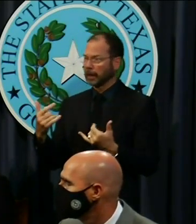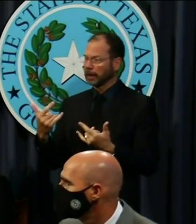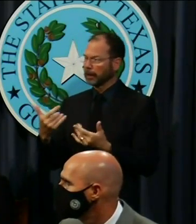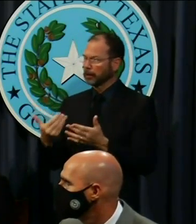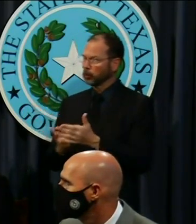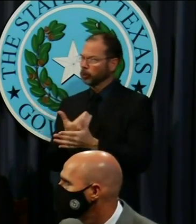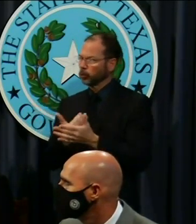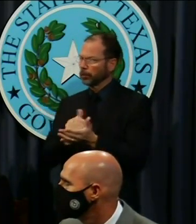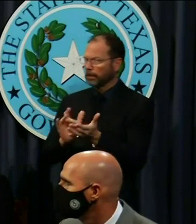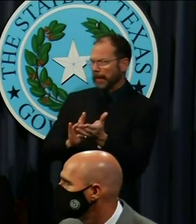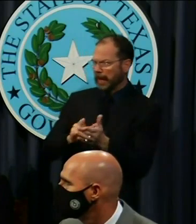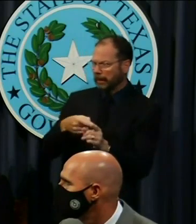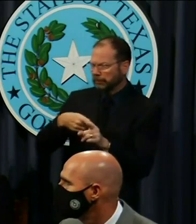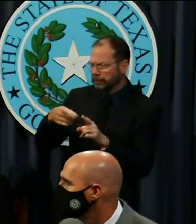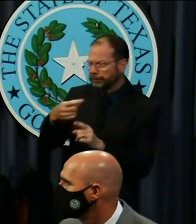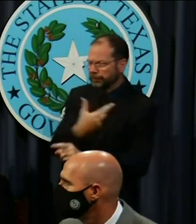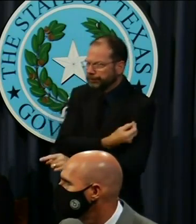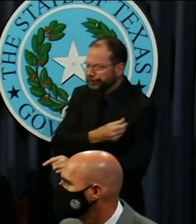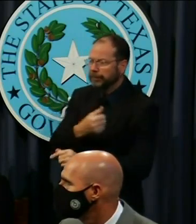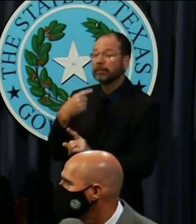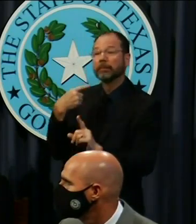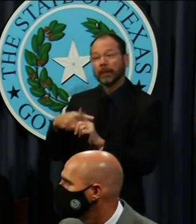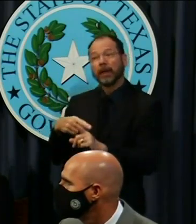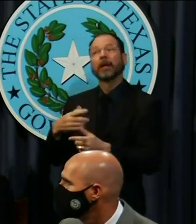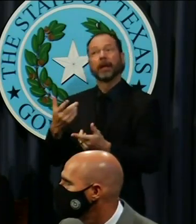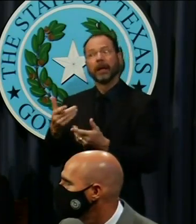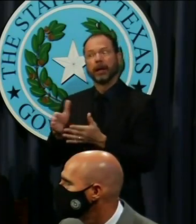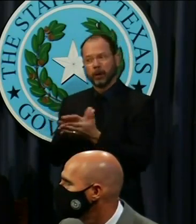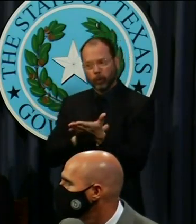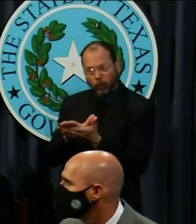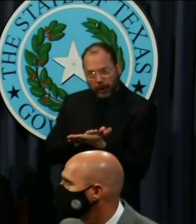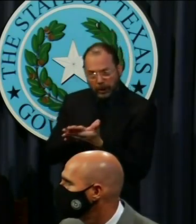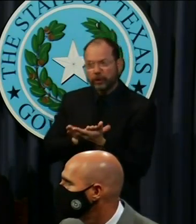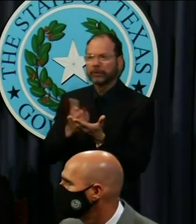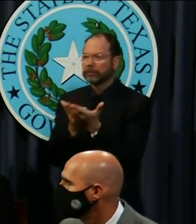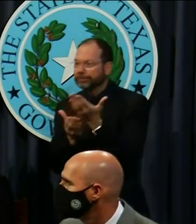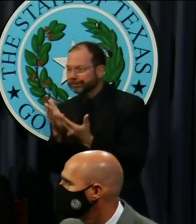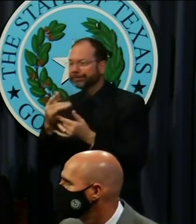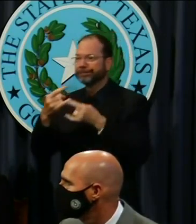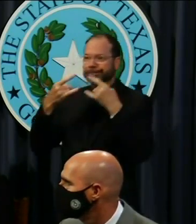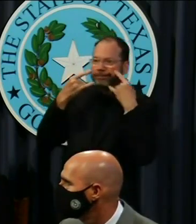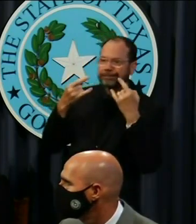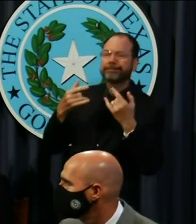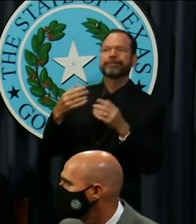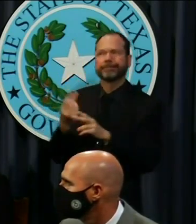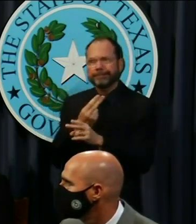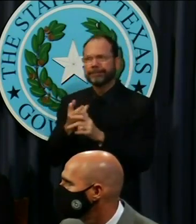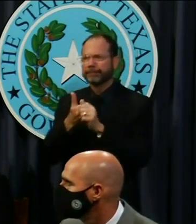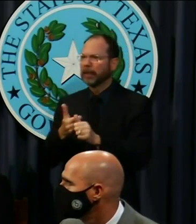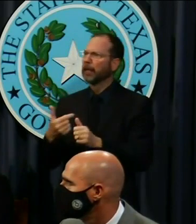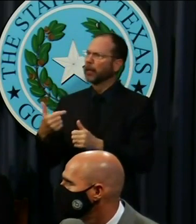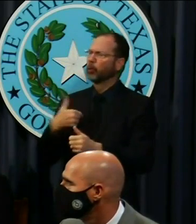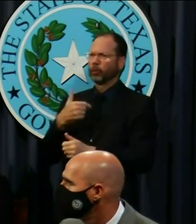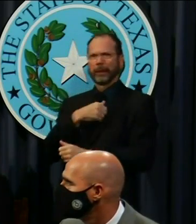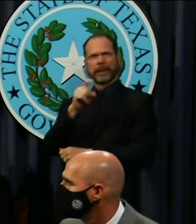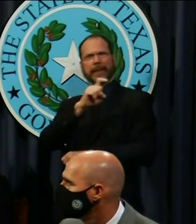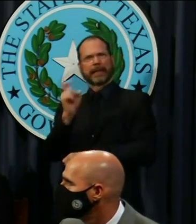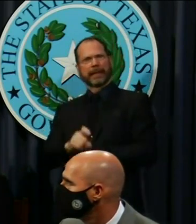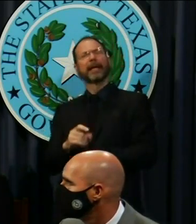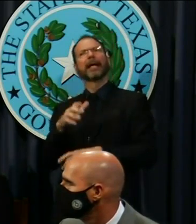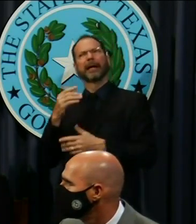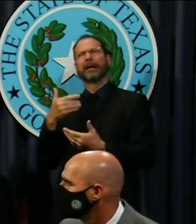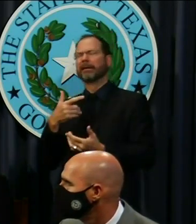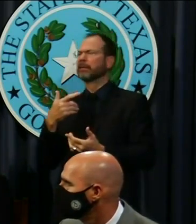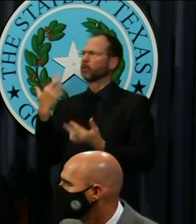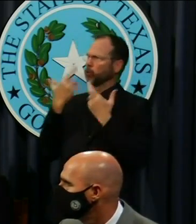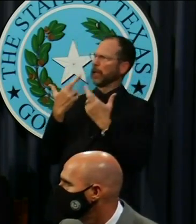have made, and the personal hygiene practices that we have adopted, Texans have shown that we can address both the health and